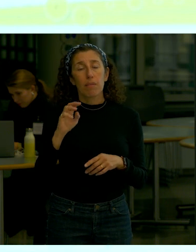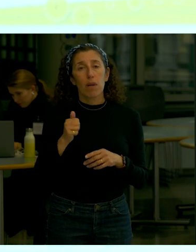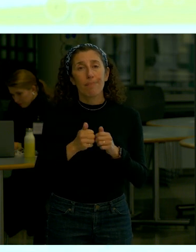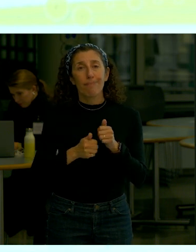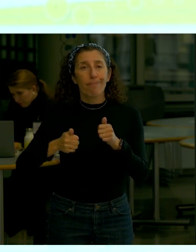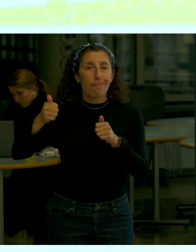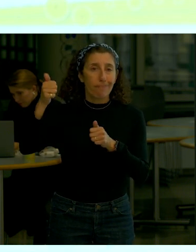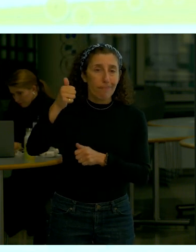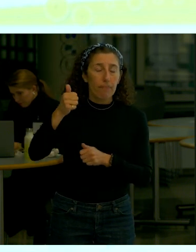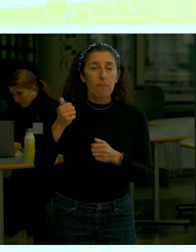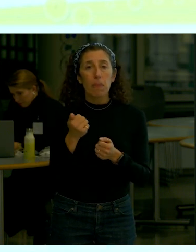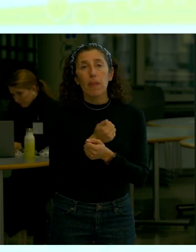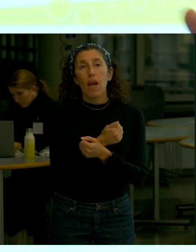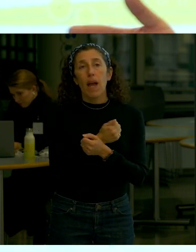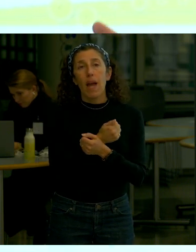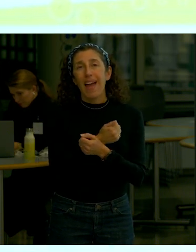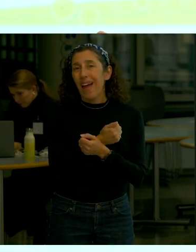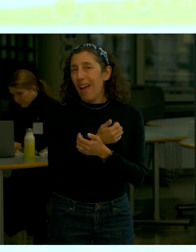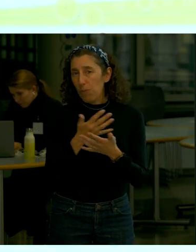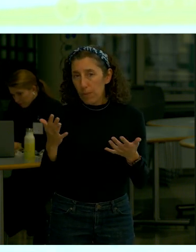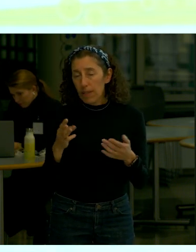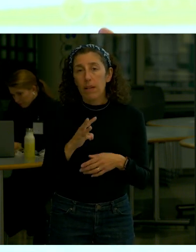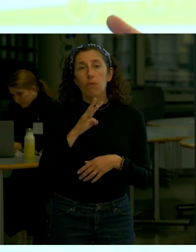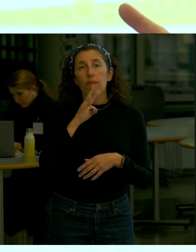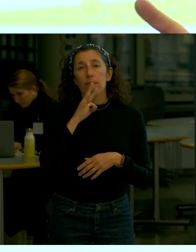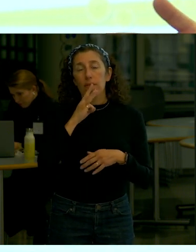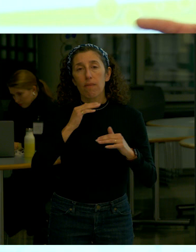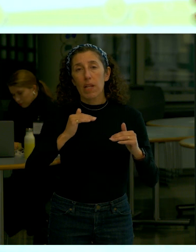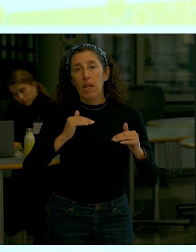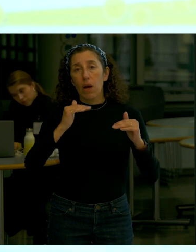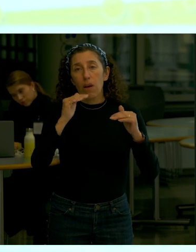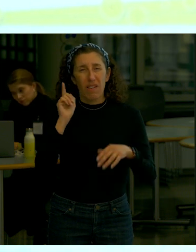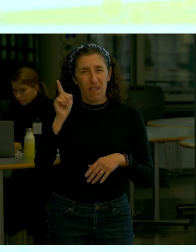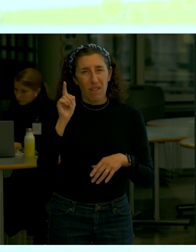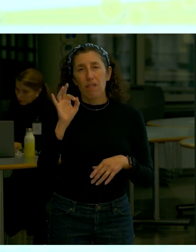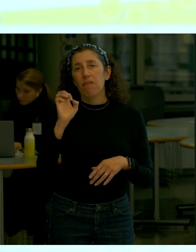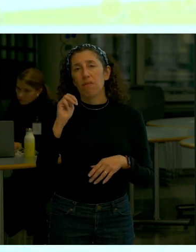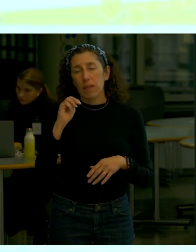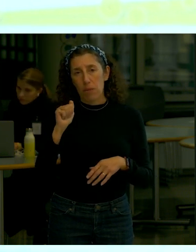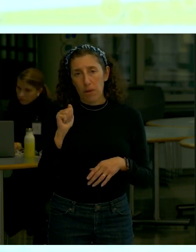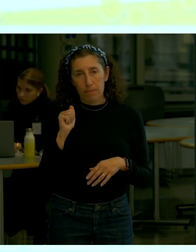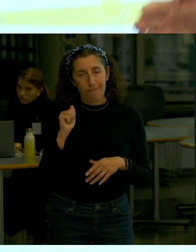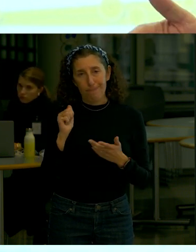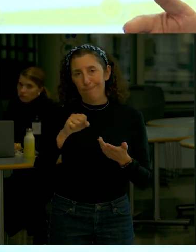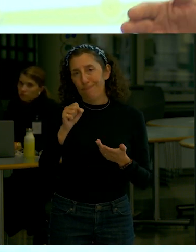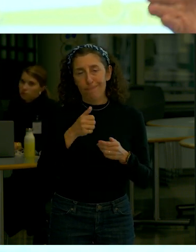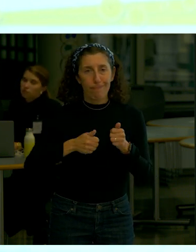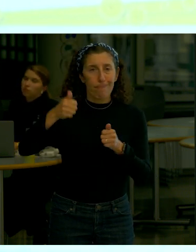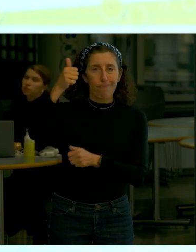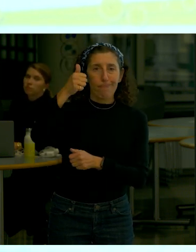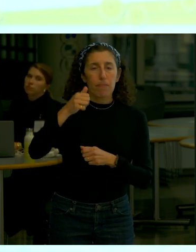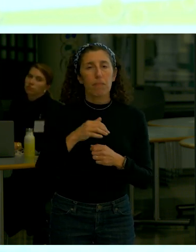that exists in the whole continental United States and so we abide by FEMA's guidance